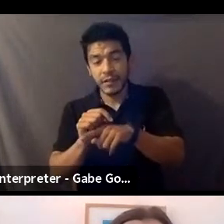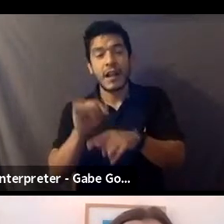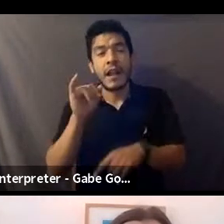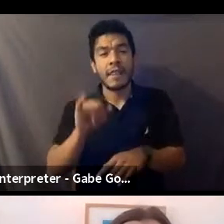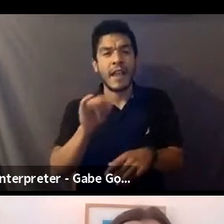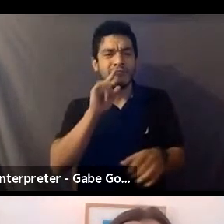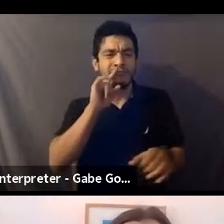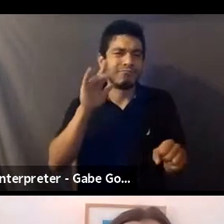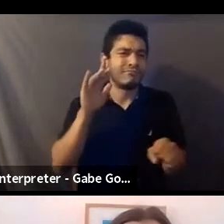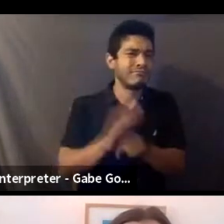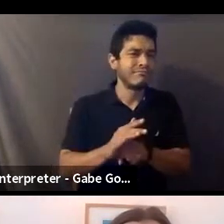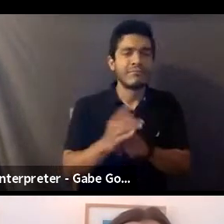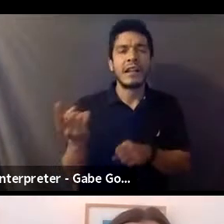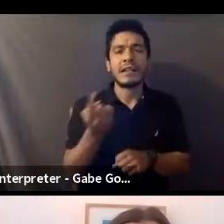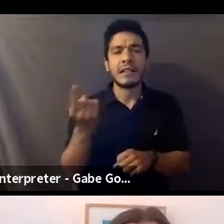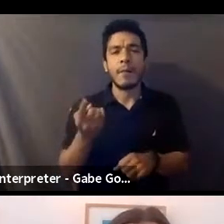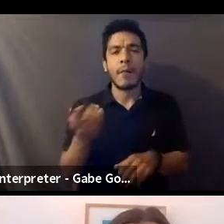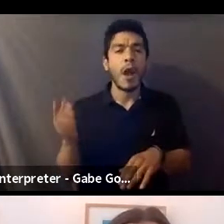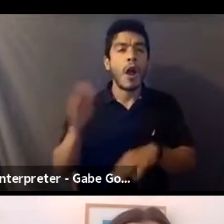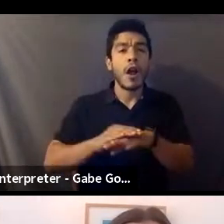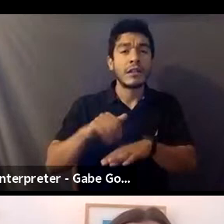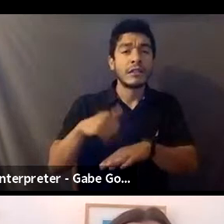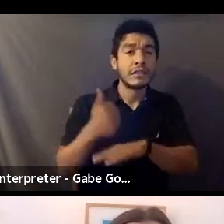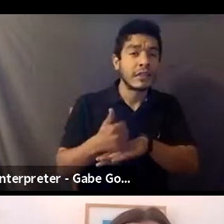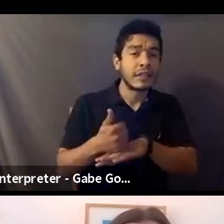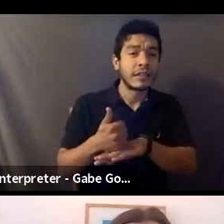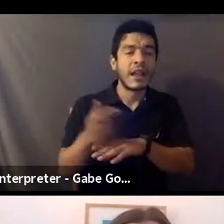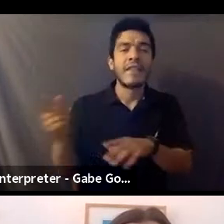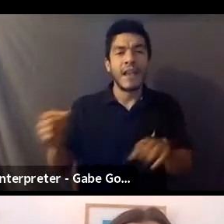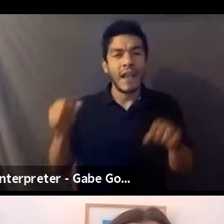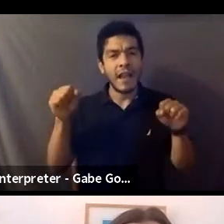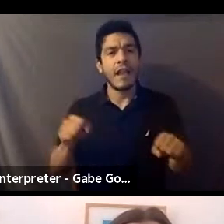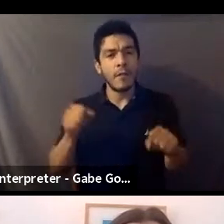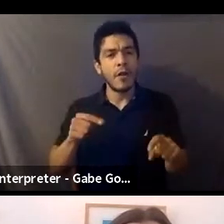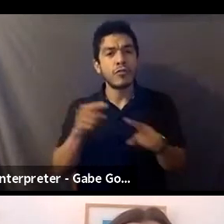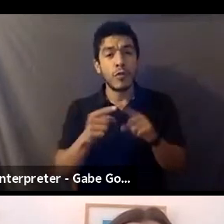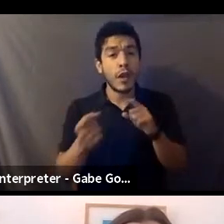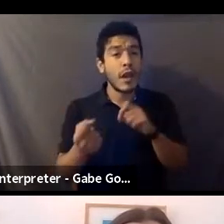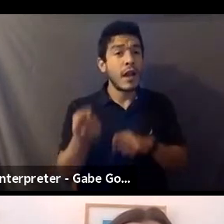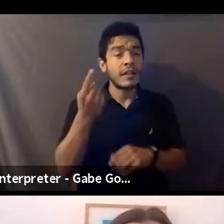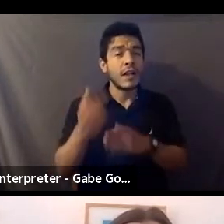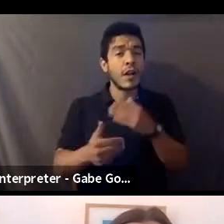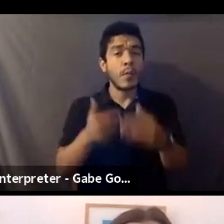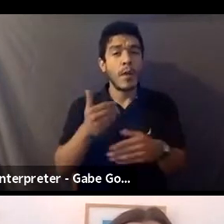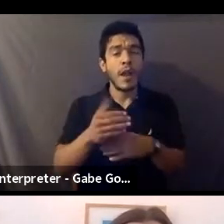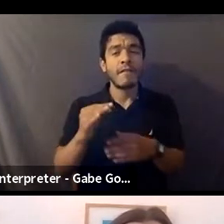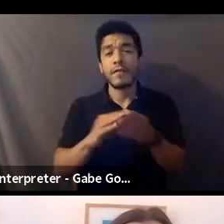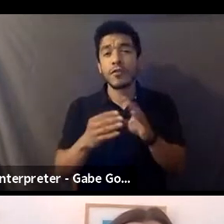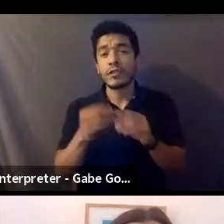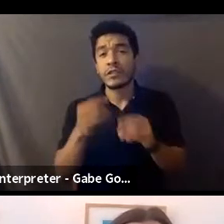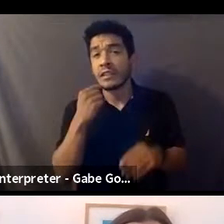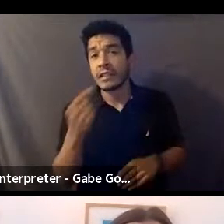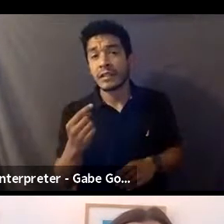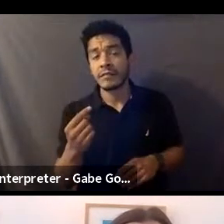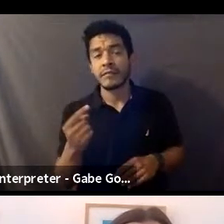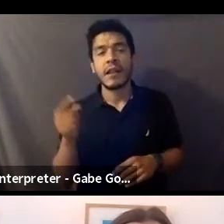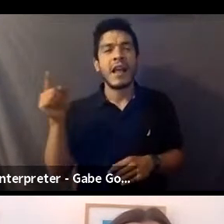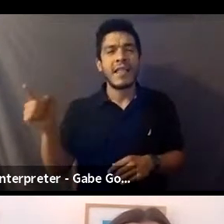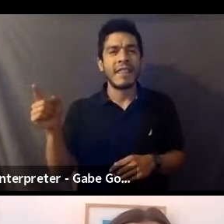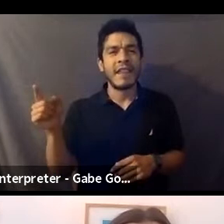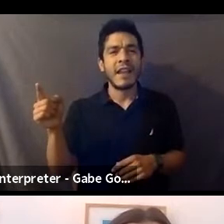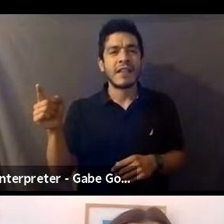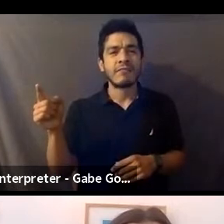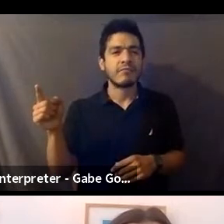ensures that someone is coming on to set. They're able to understand the process of storytelling. They have been trained